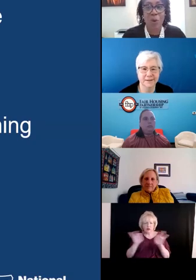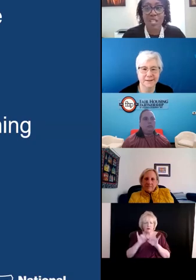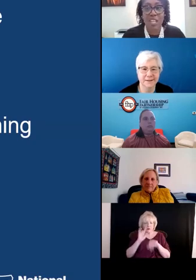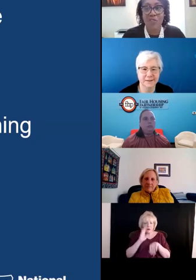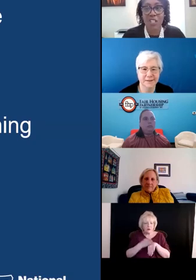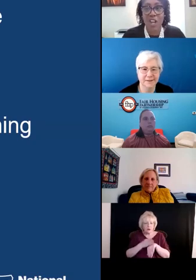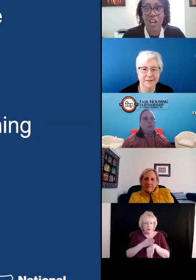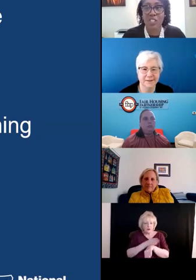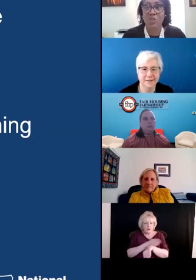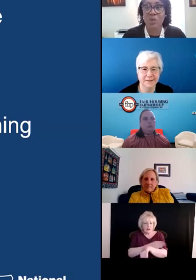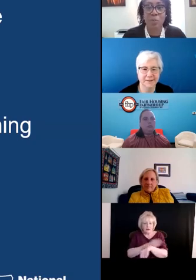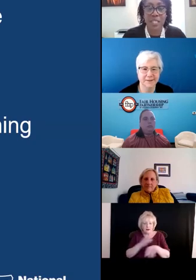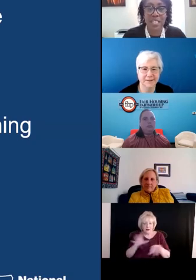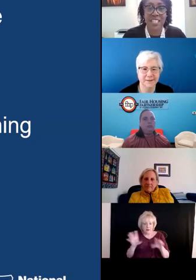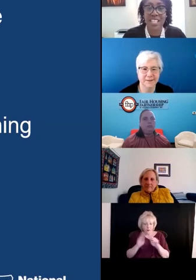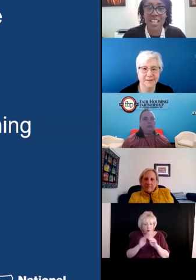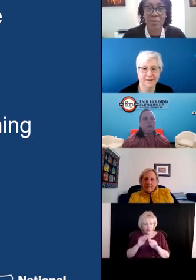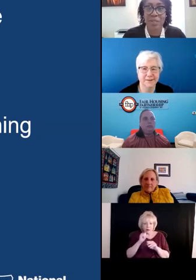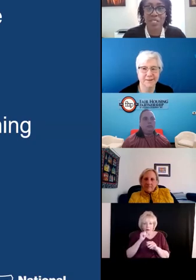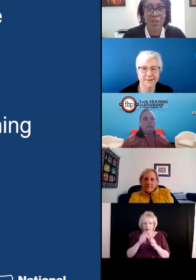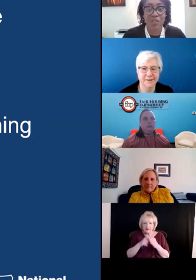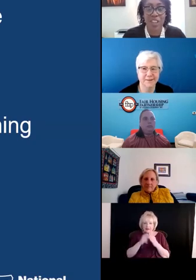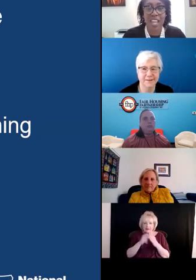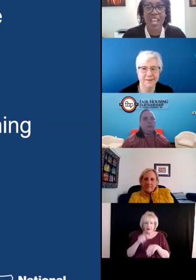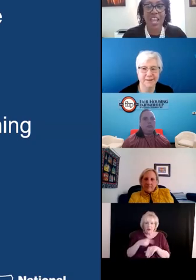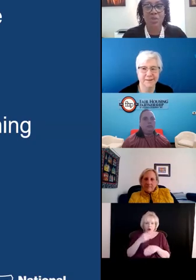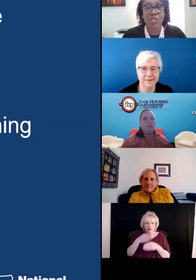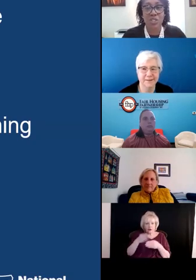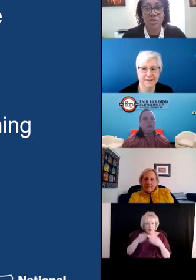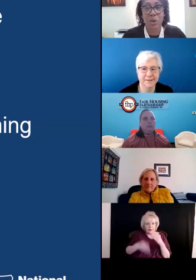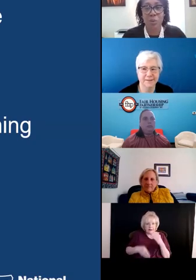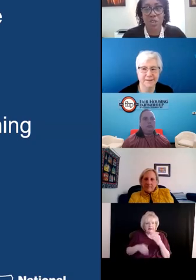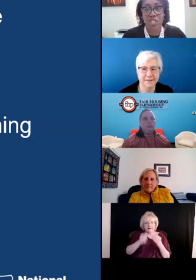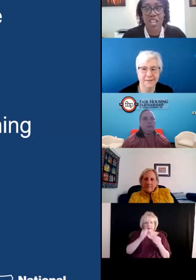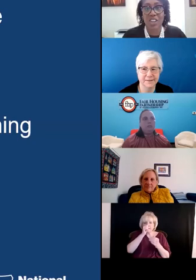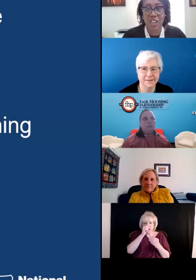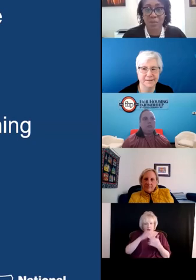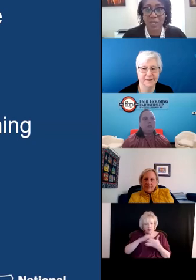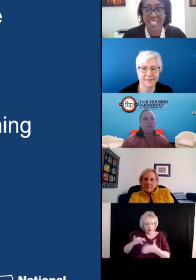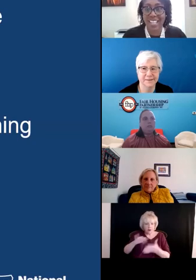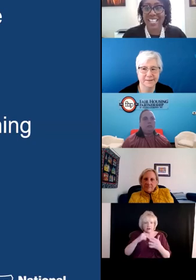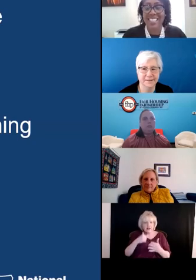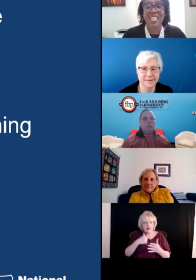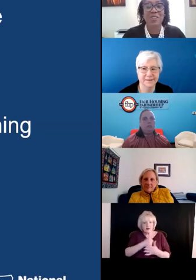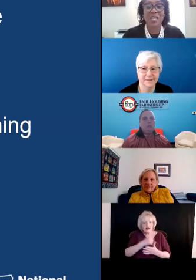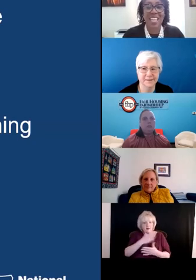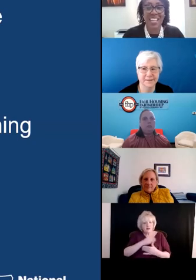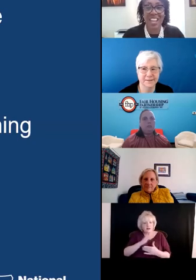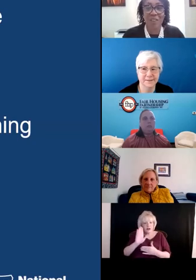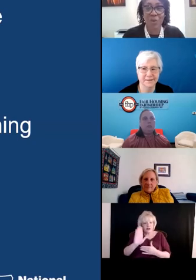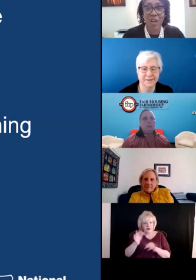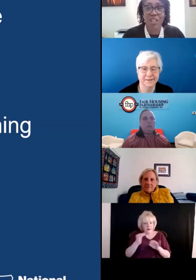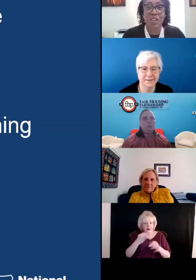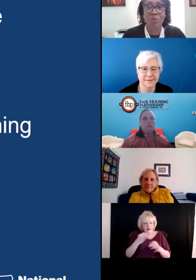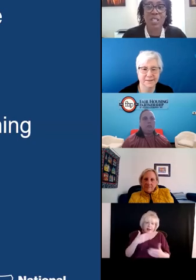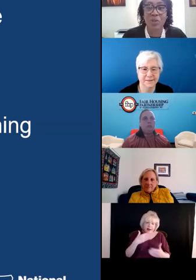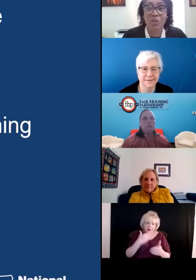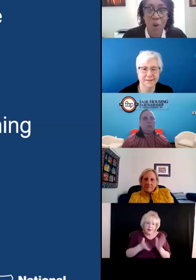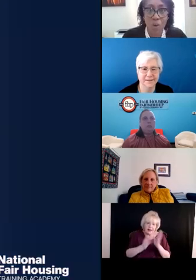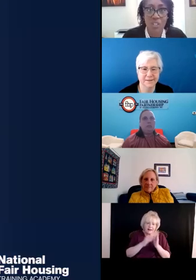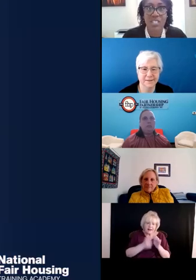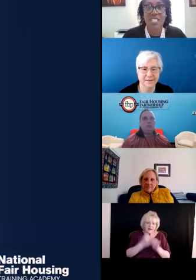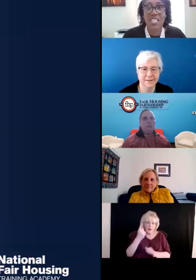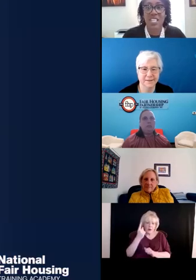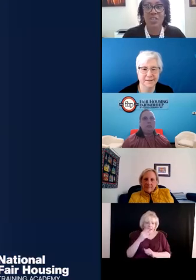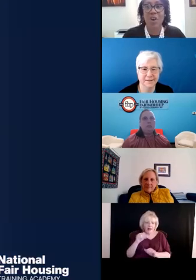it won't take very long to complete the anonymous survey and we do appreciate your input thank you again everyone and everyone we look